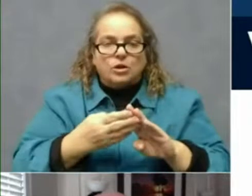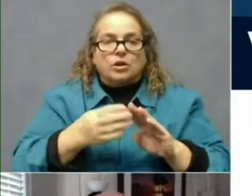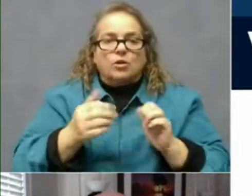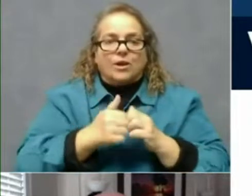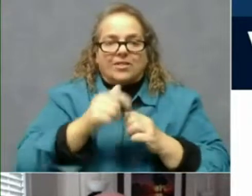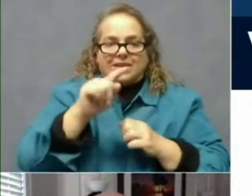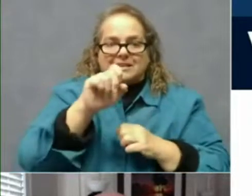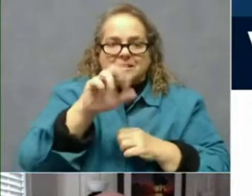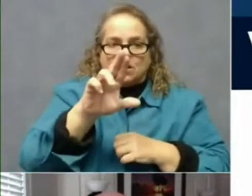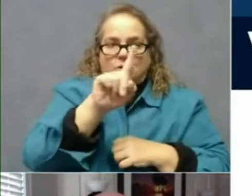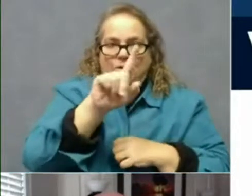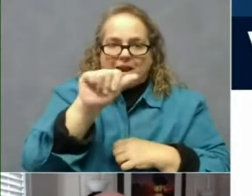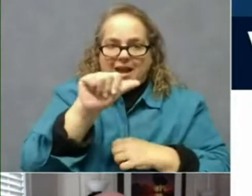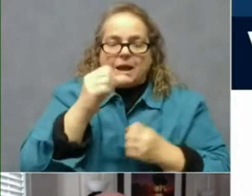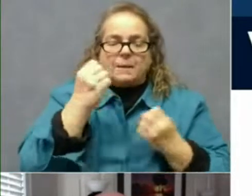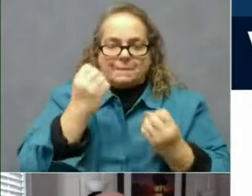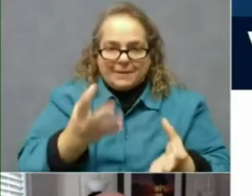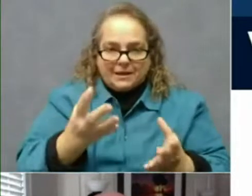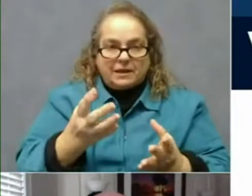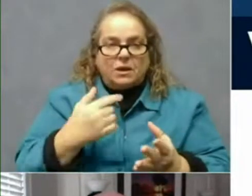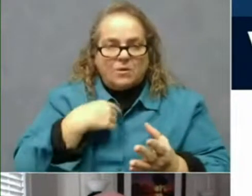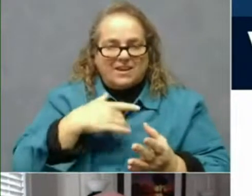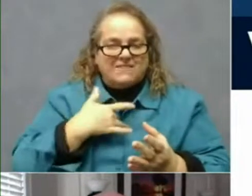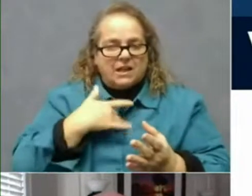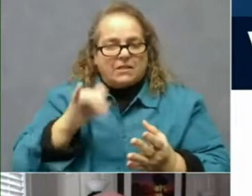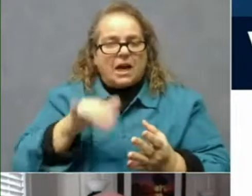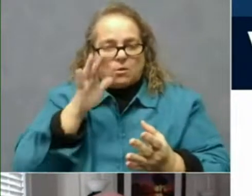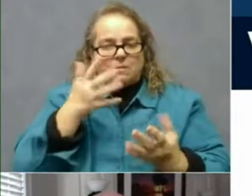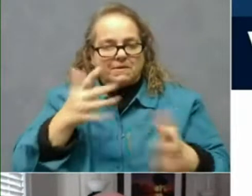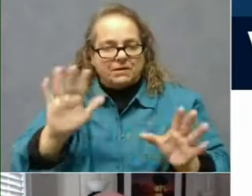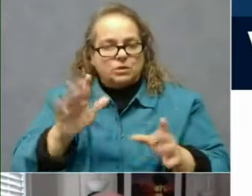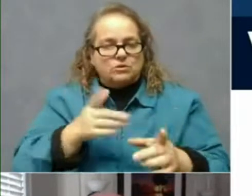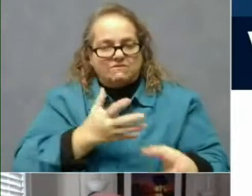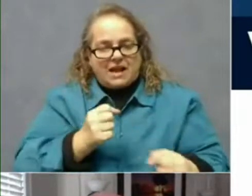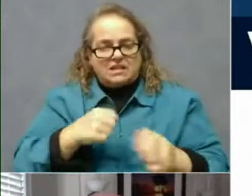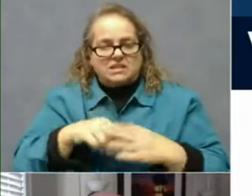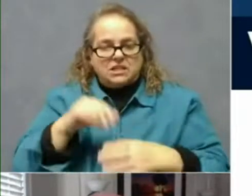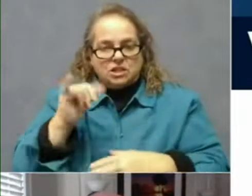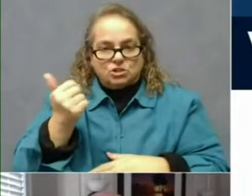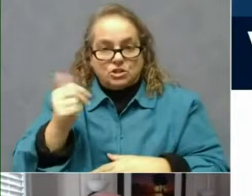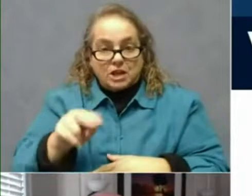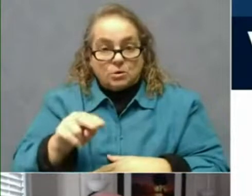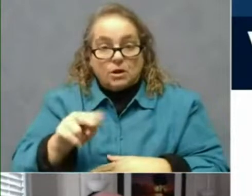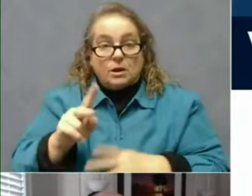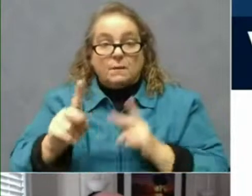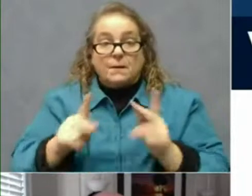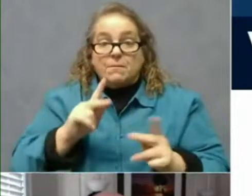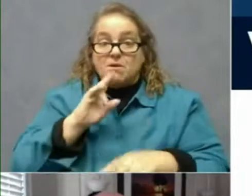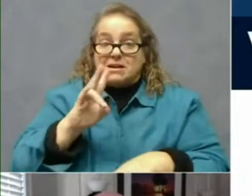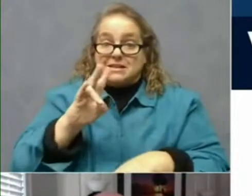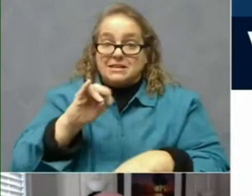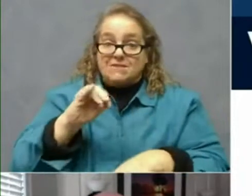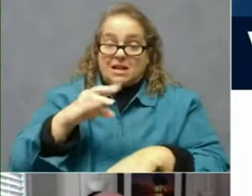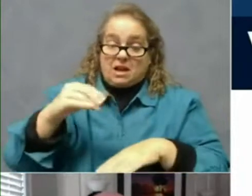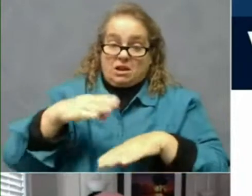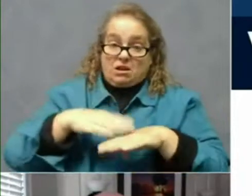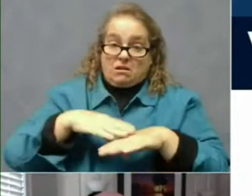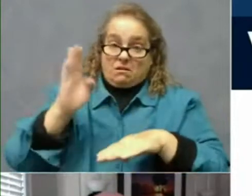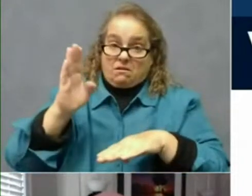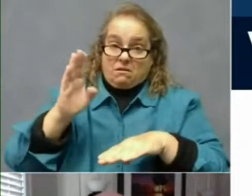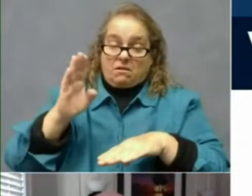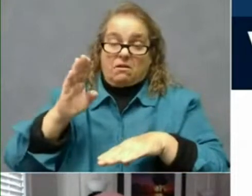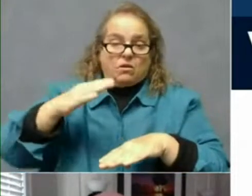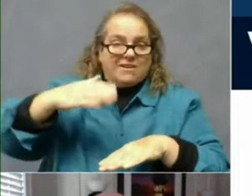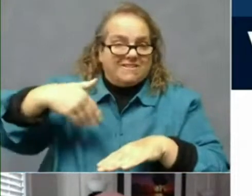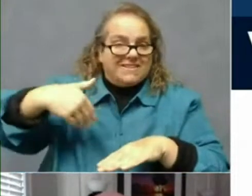And I think that that will get done hopefully very quickly here in January. People 70 and over have not yet had any